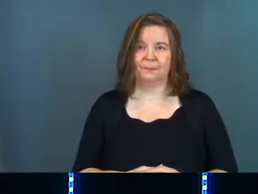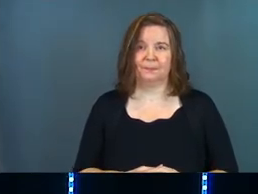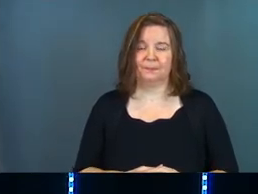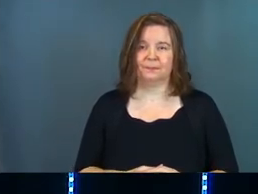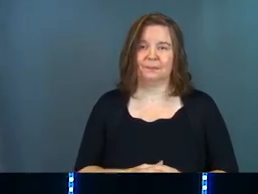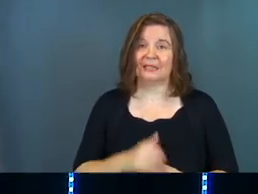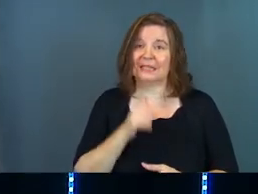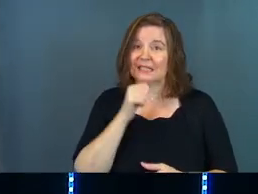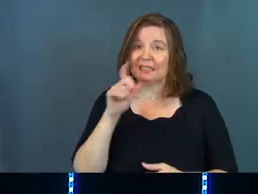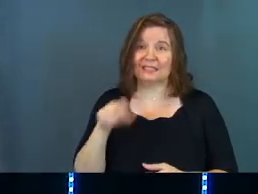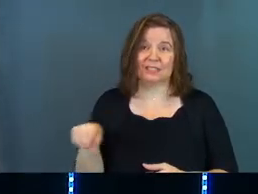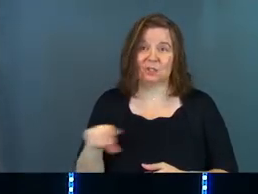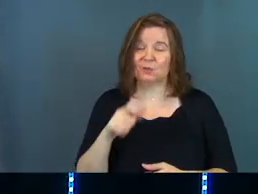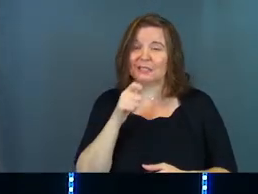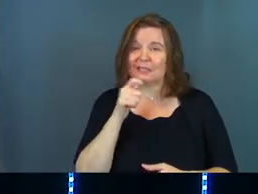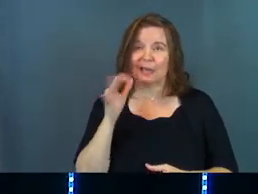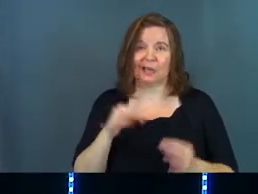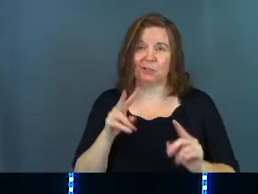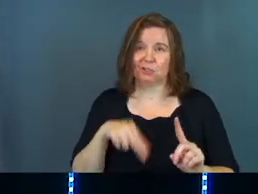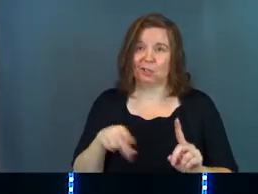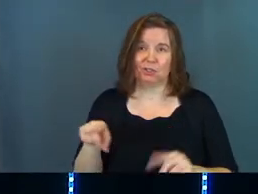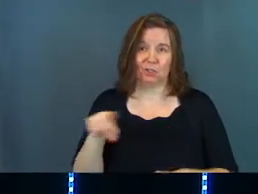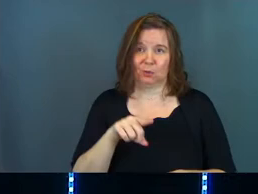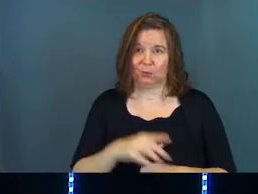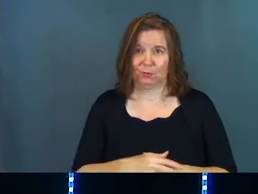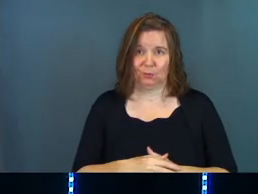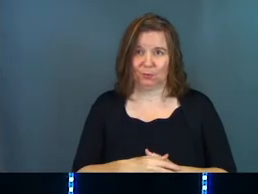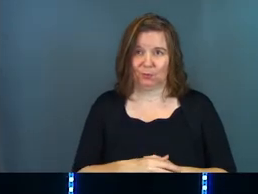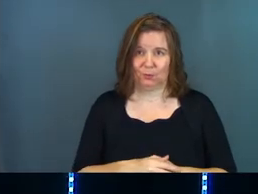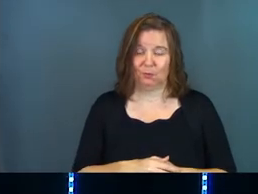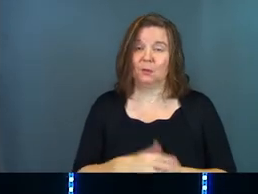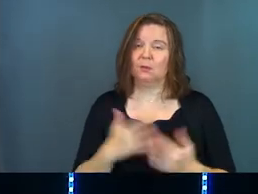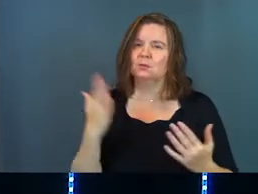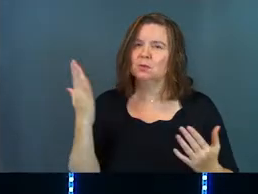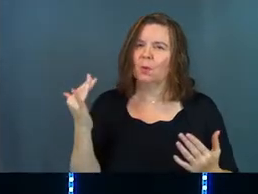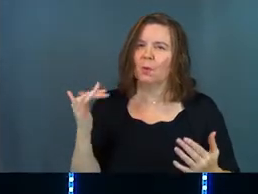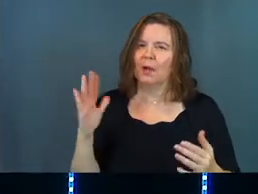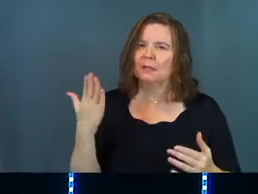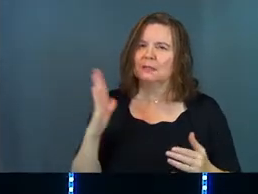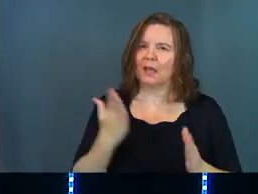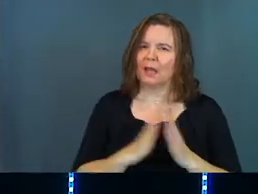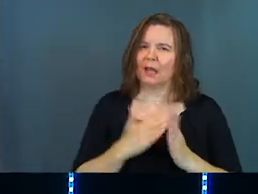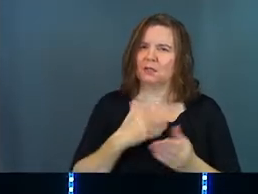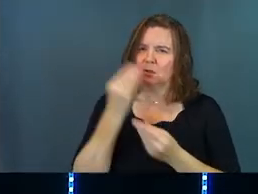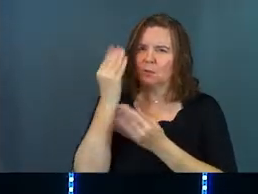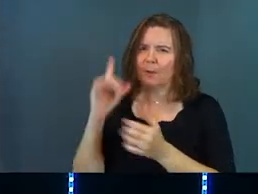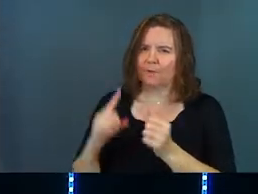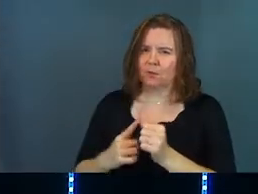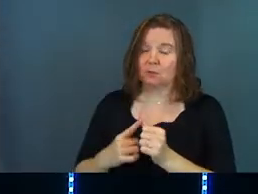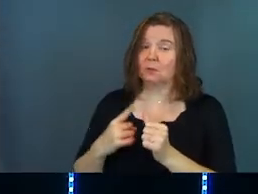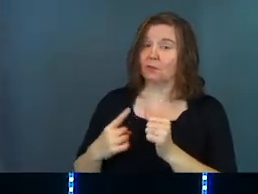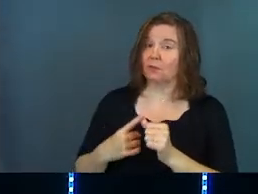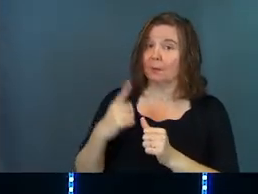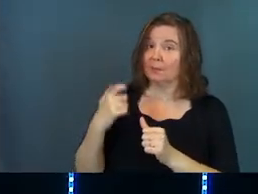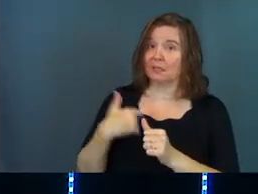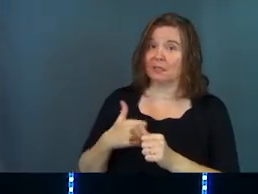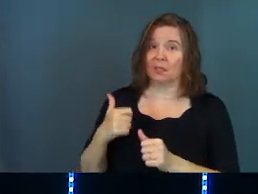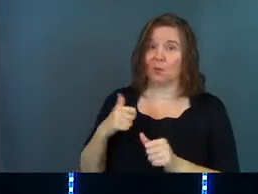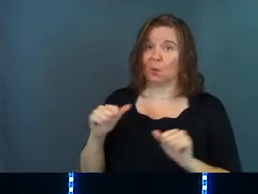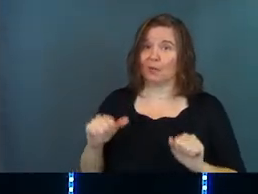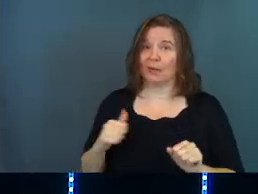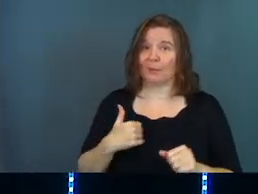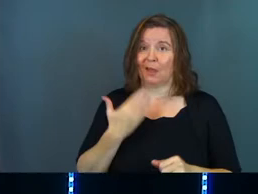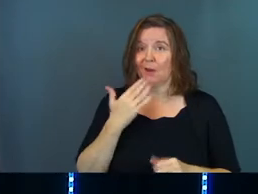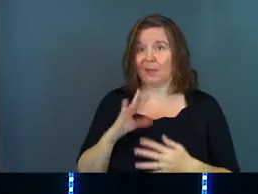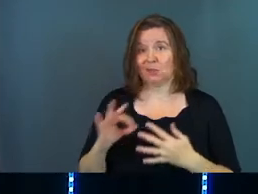He does not need you and he is not judging you. So why does God ask us to obey first? First, because he won't enable